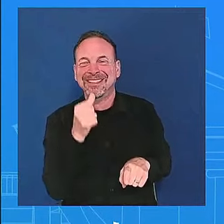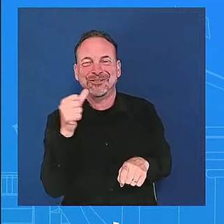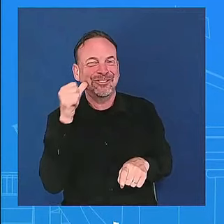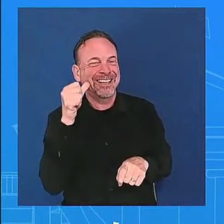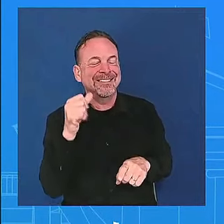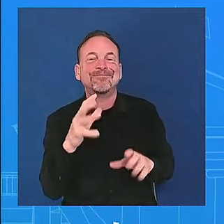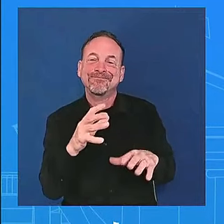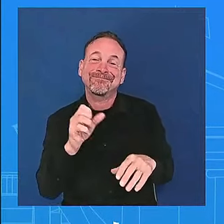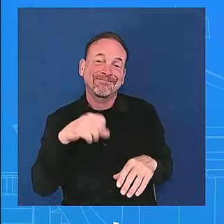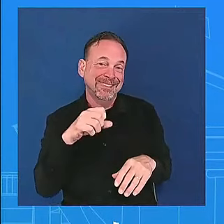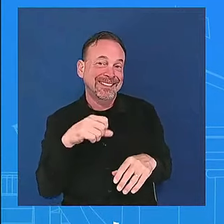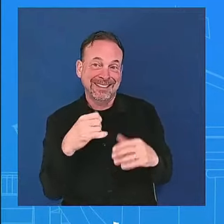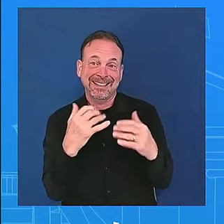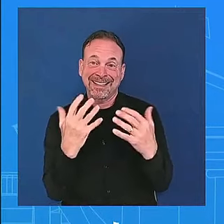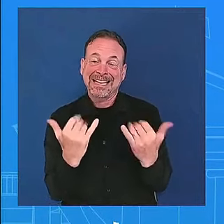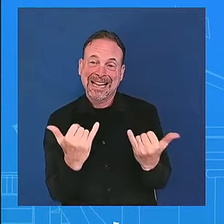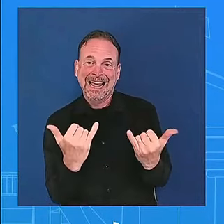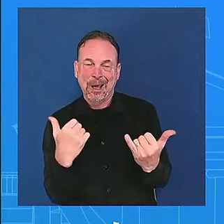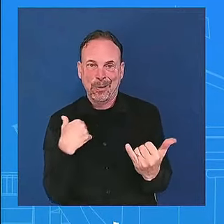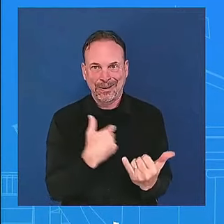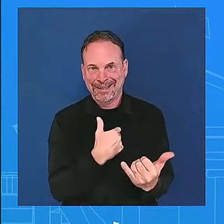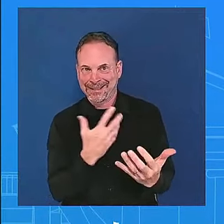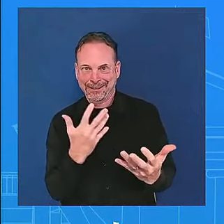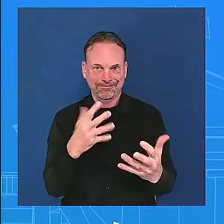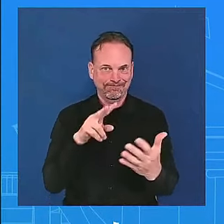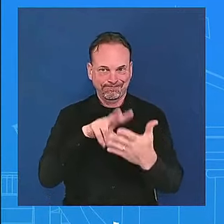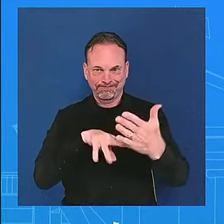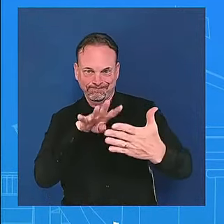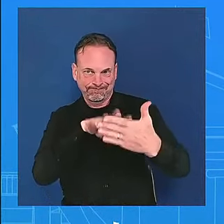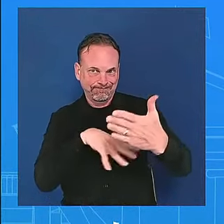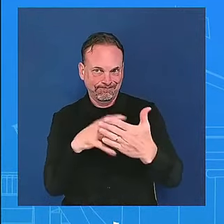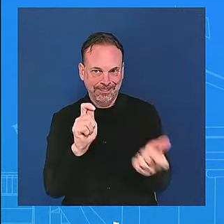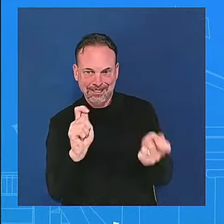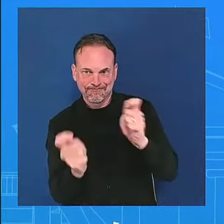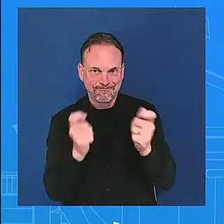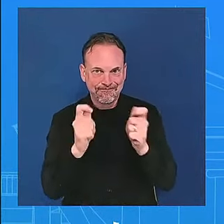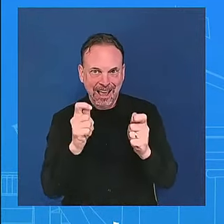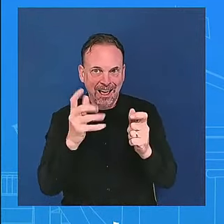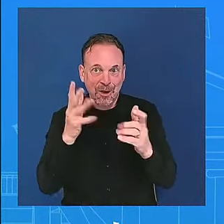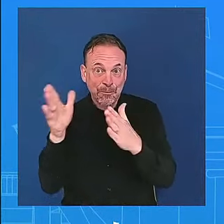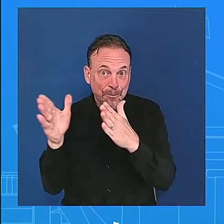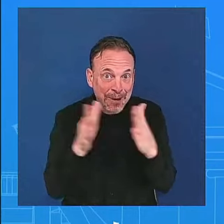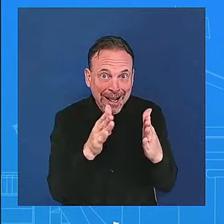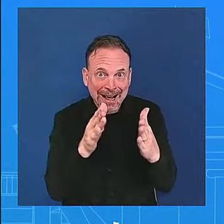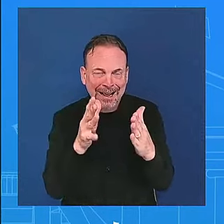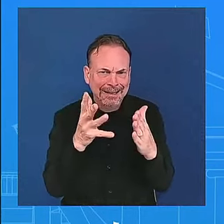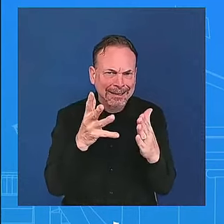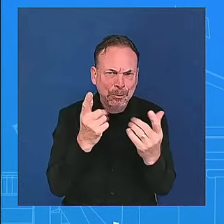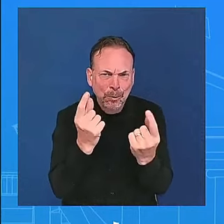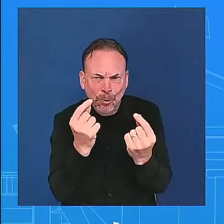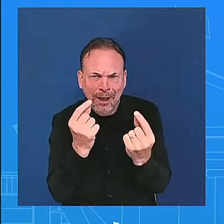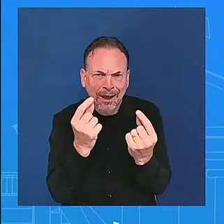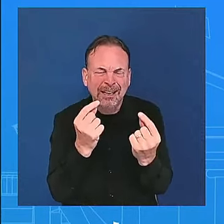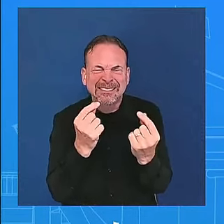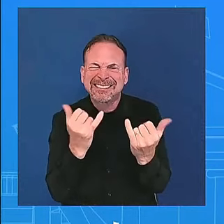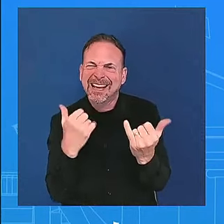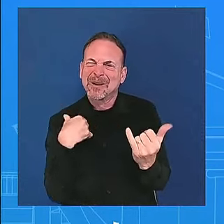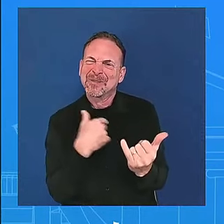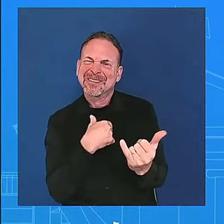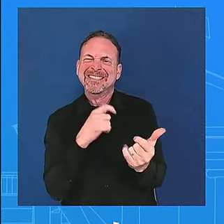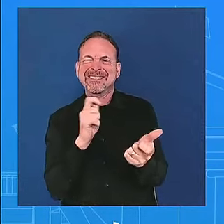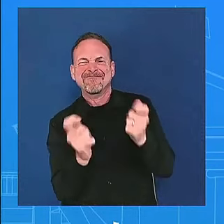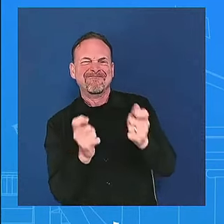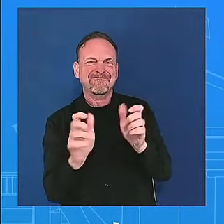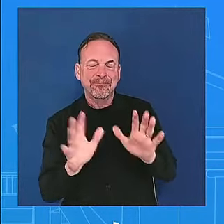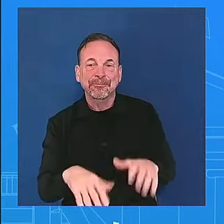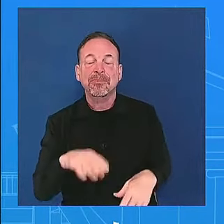what that's going to look like the president is thinking about this in a in a in the way that he does right on behalf of the american people putting them